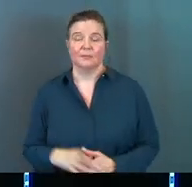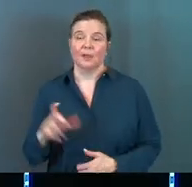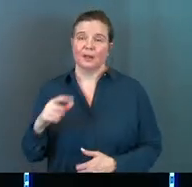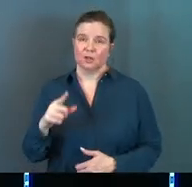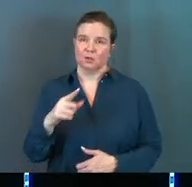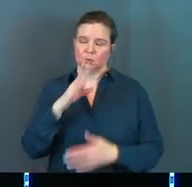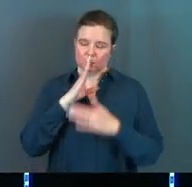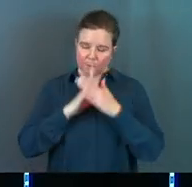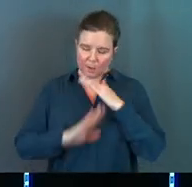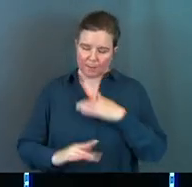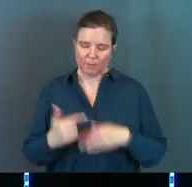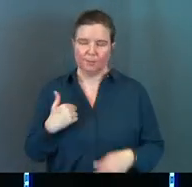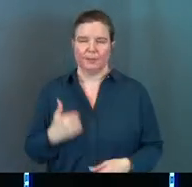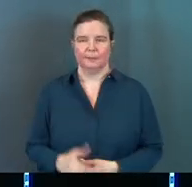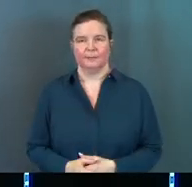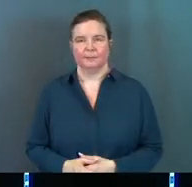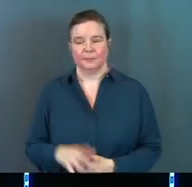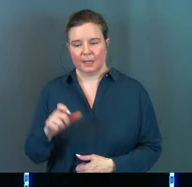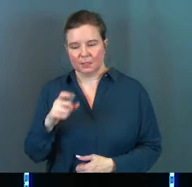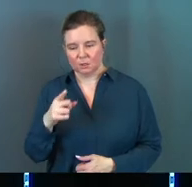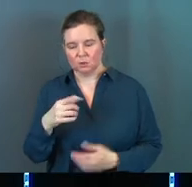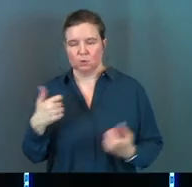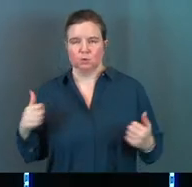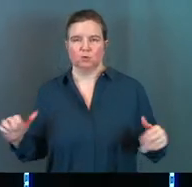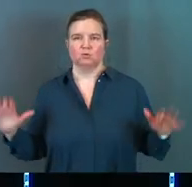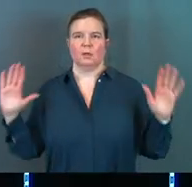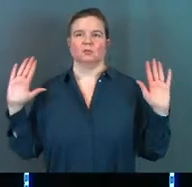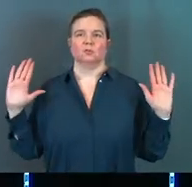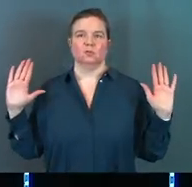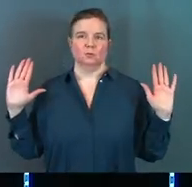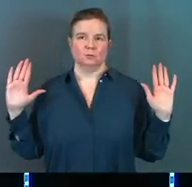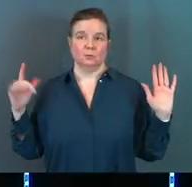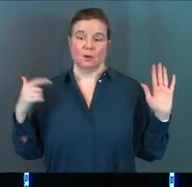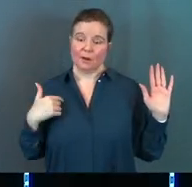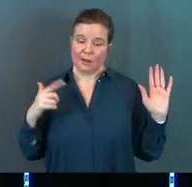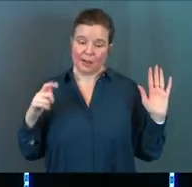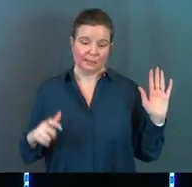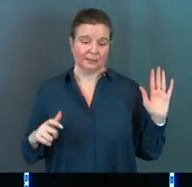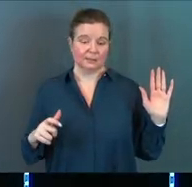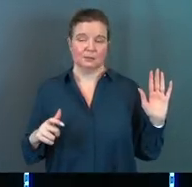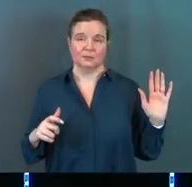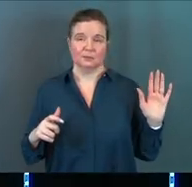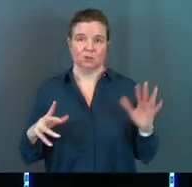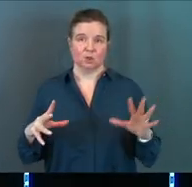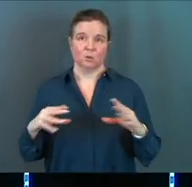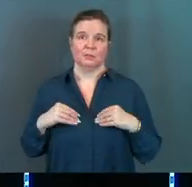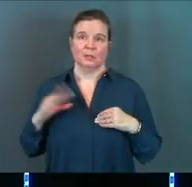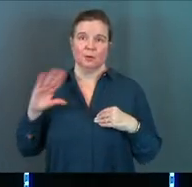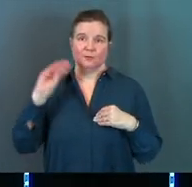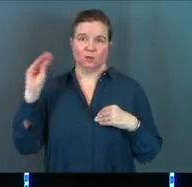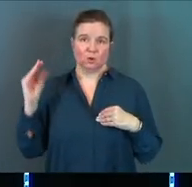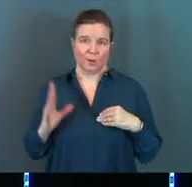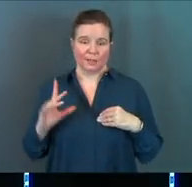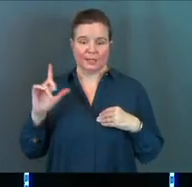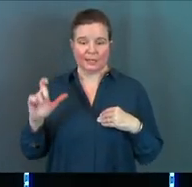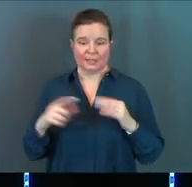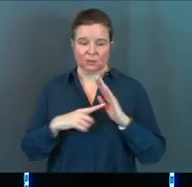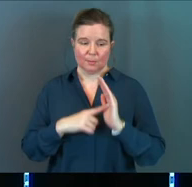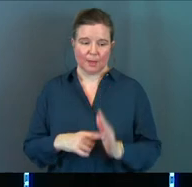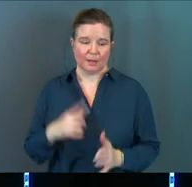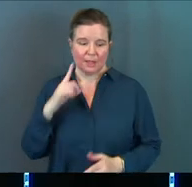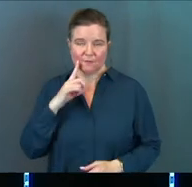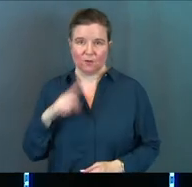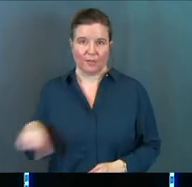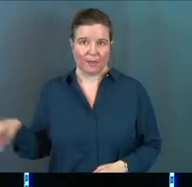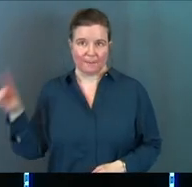And I need you to humble me. And I need to surrender. And I need to be a recipient of your grace. And I need to model